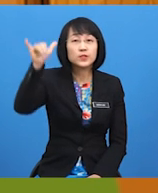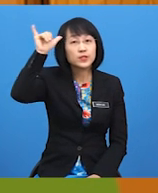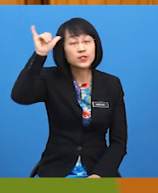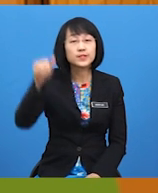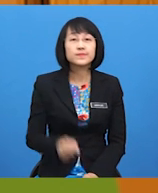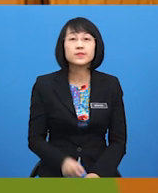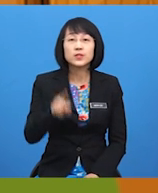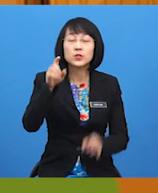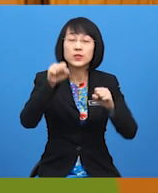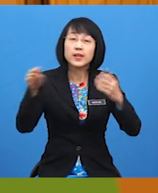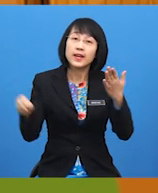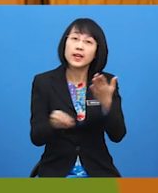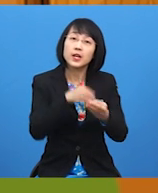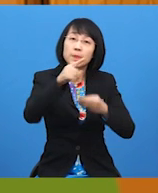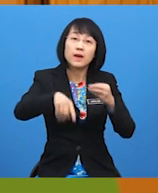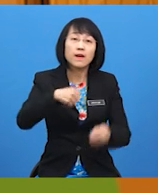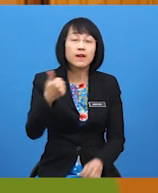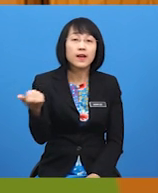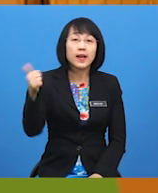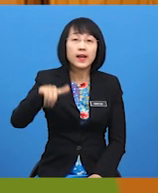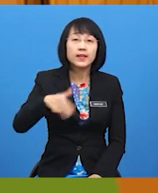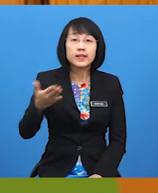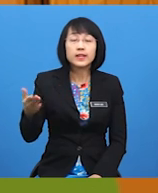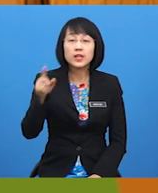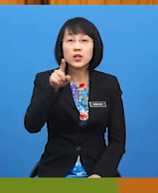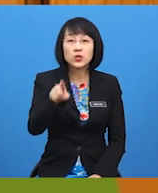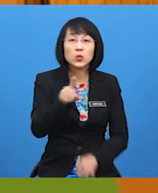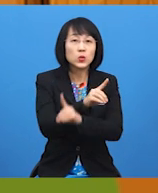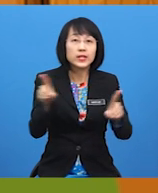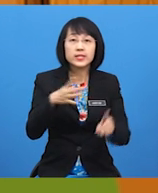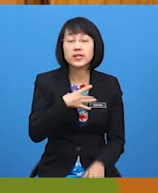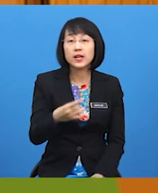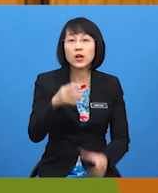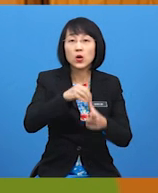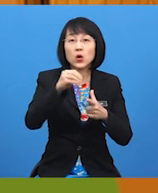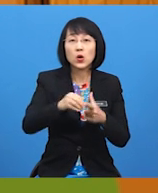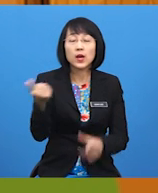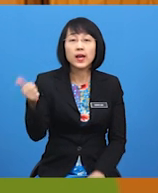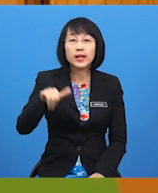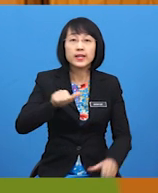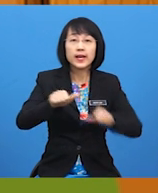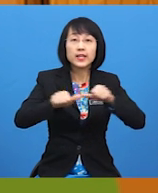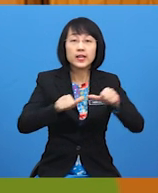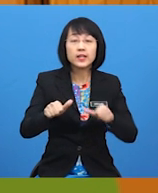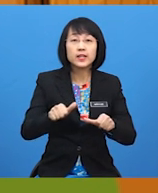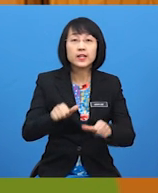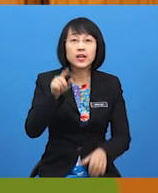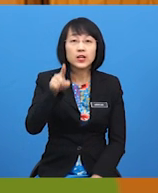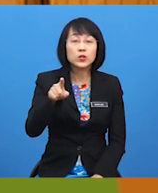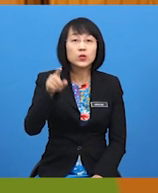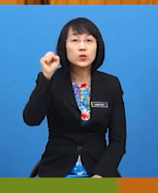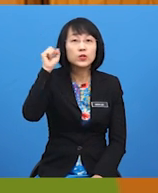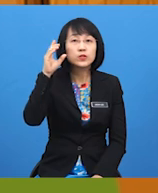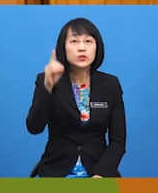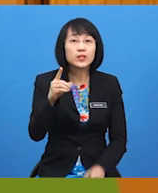Yusuf. You can add about anything you dislike or any activities that you feel you should have tried